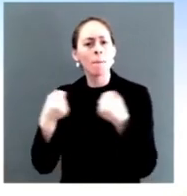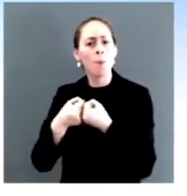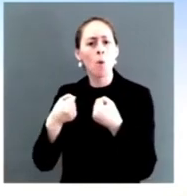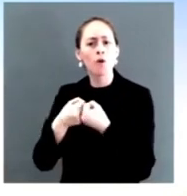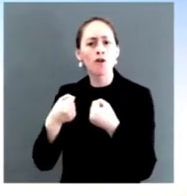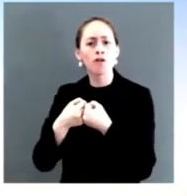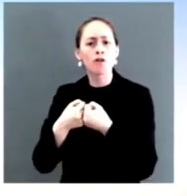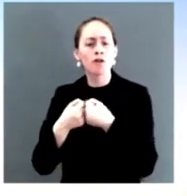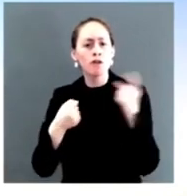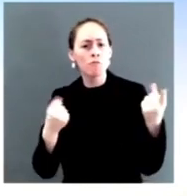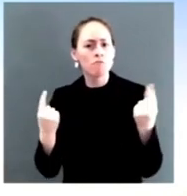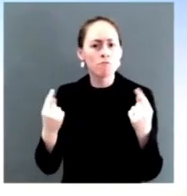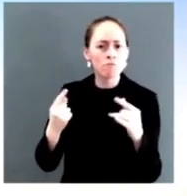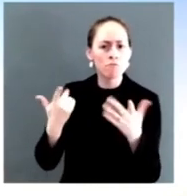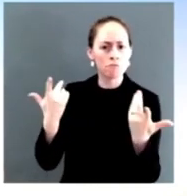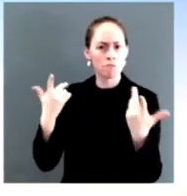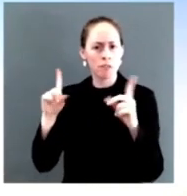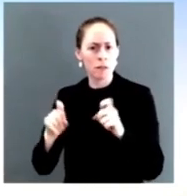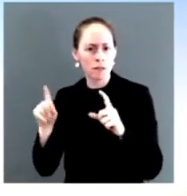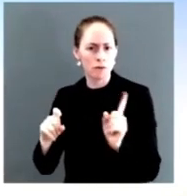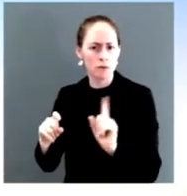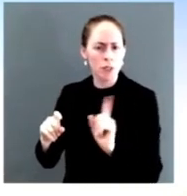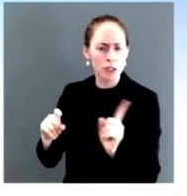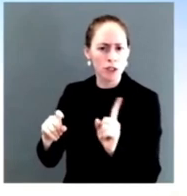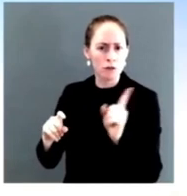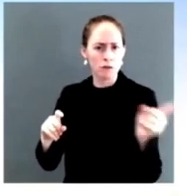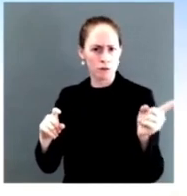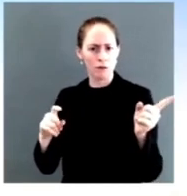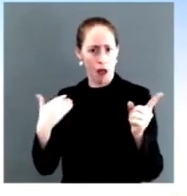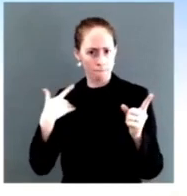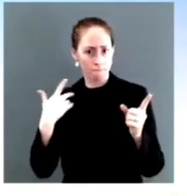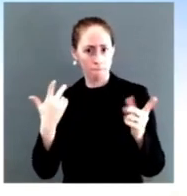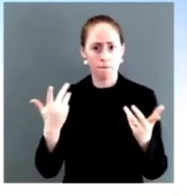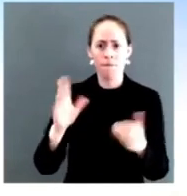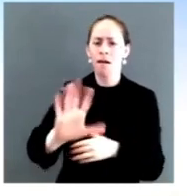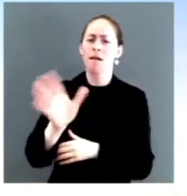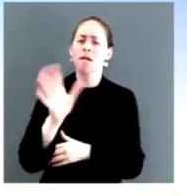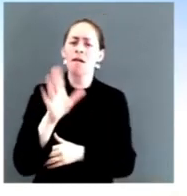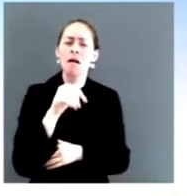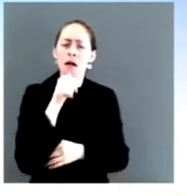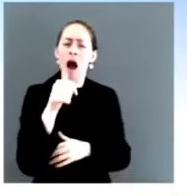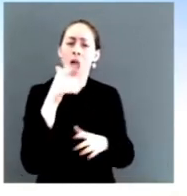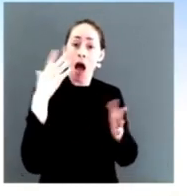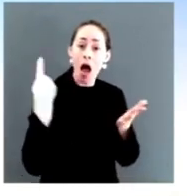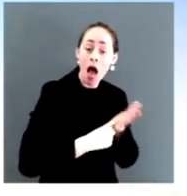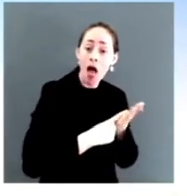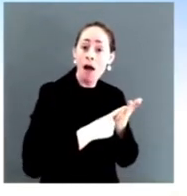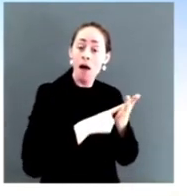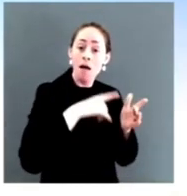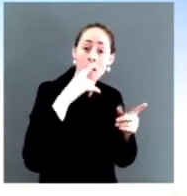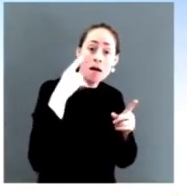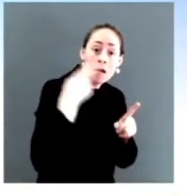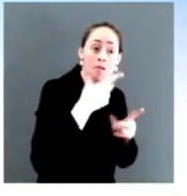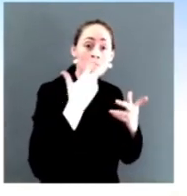at the border that you don't have the capability, as you know, of somebody getting on a plane, getting checked, looking at a passport. We don't have that there,